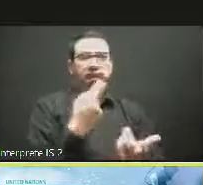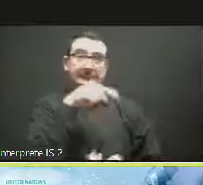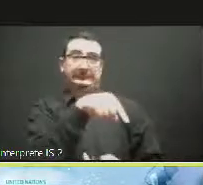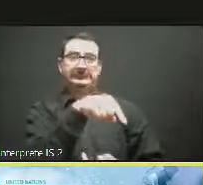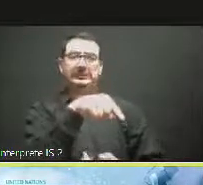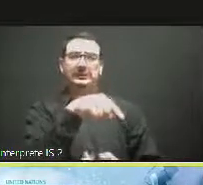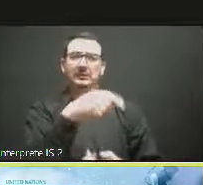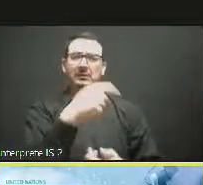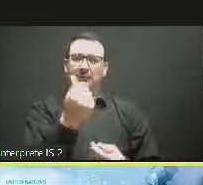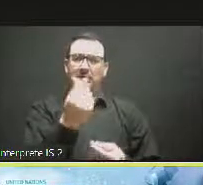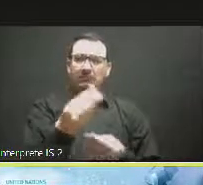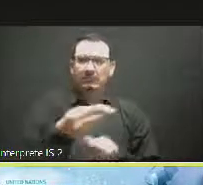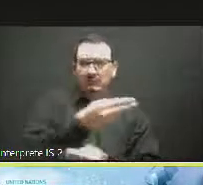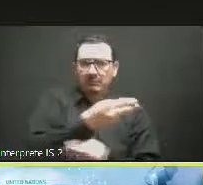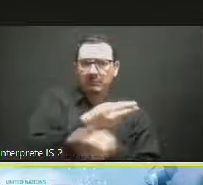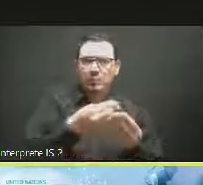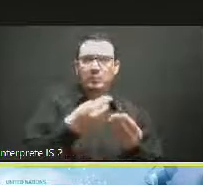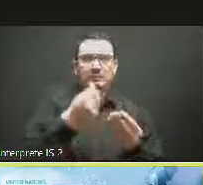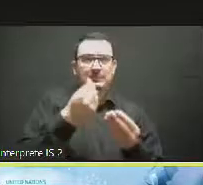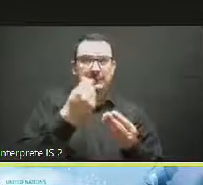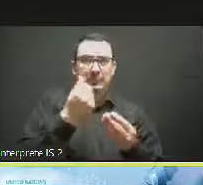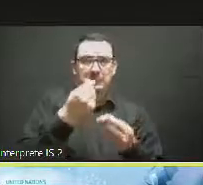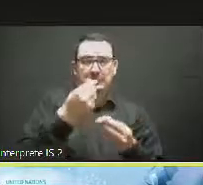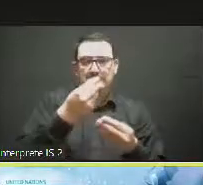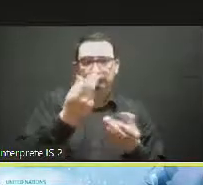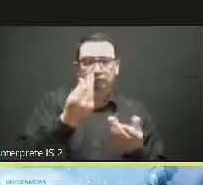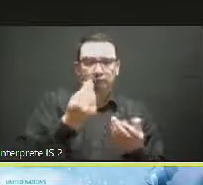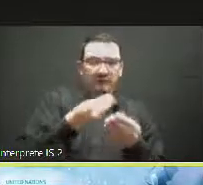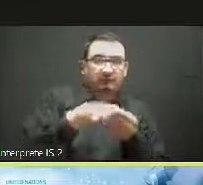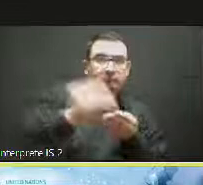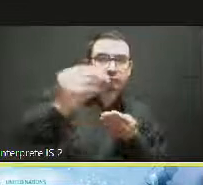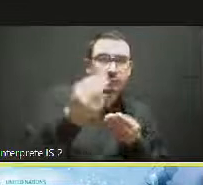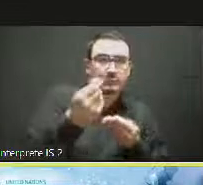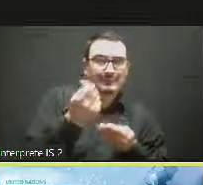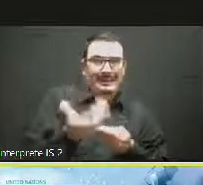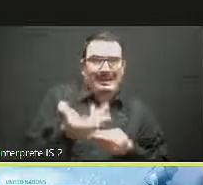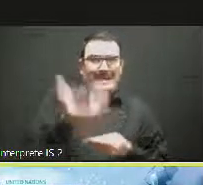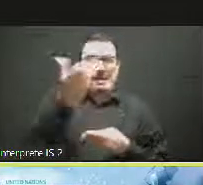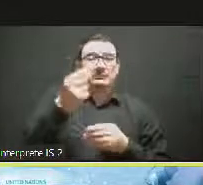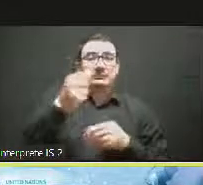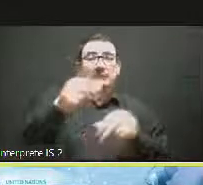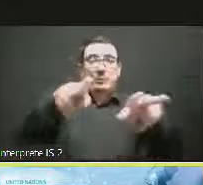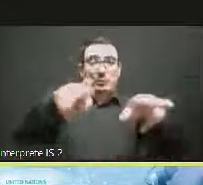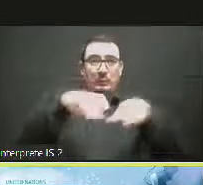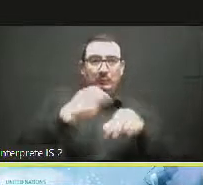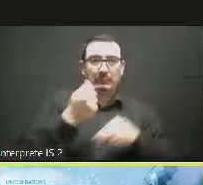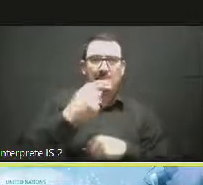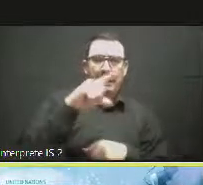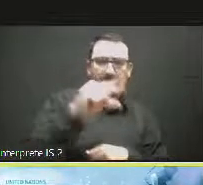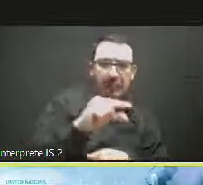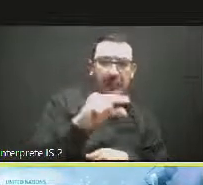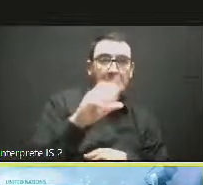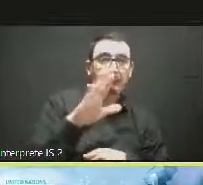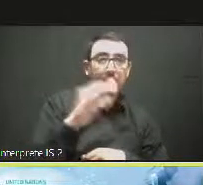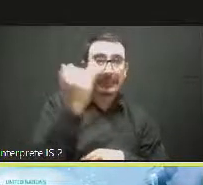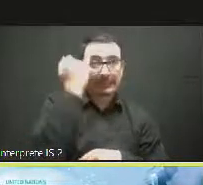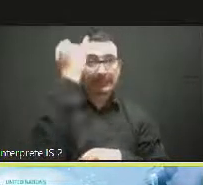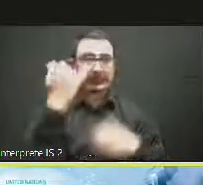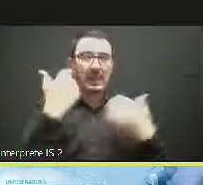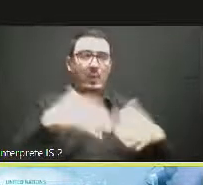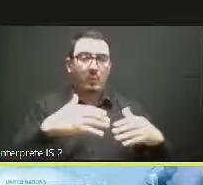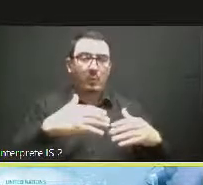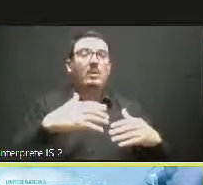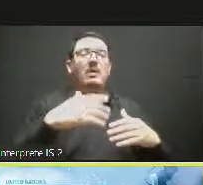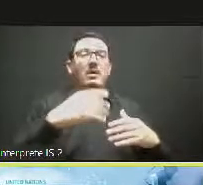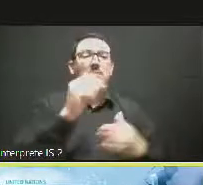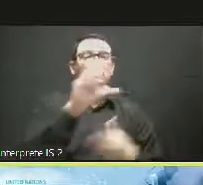our efforts for developing countries in particular. On the other side, digital economy is